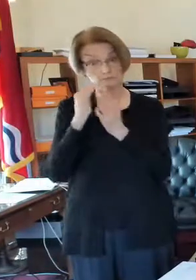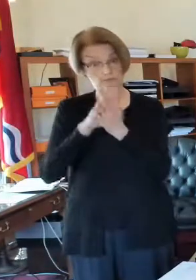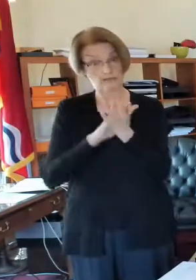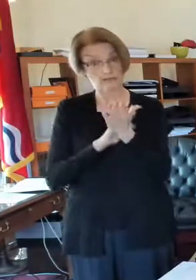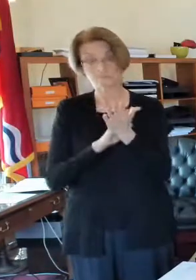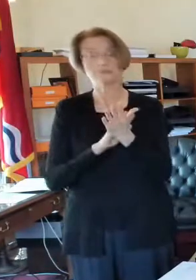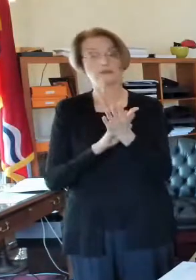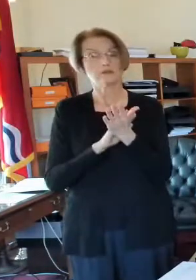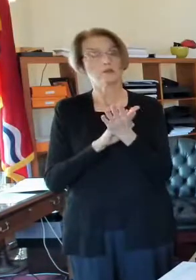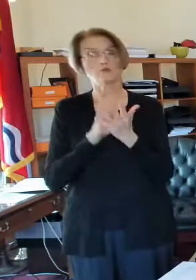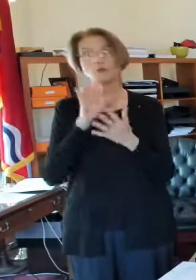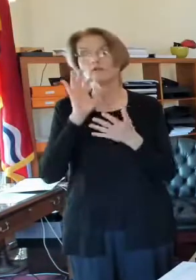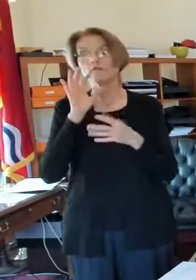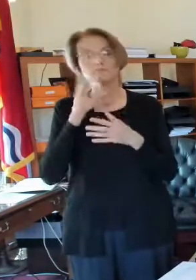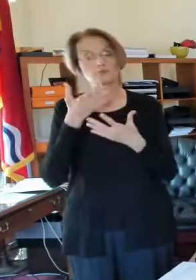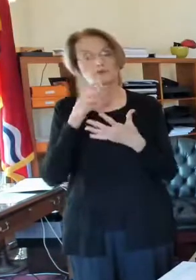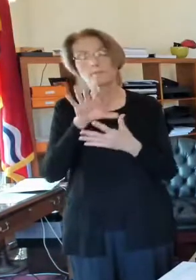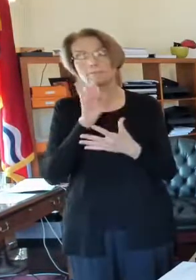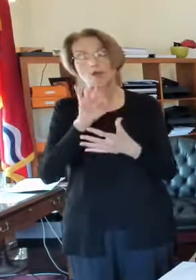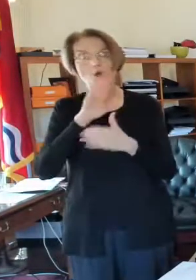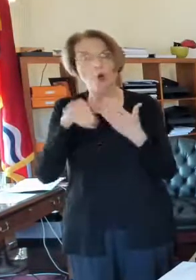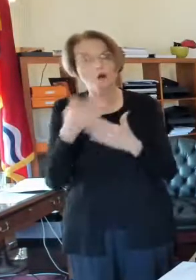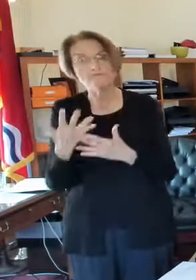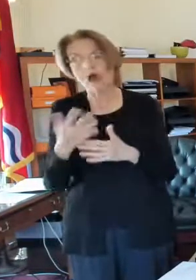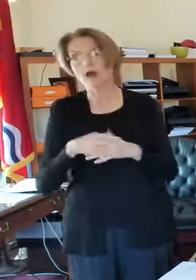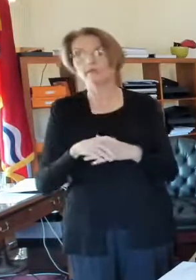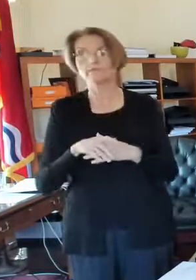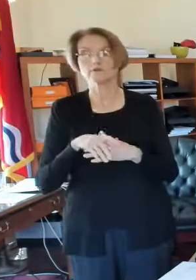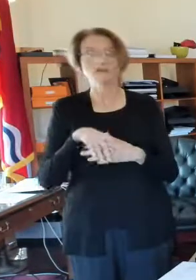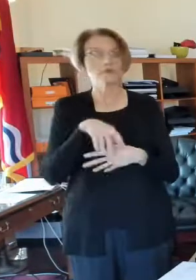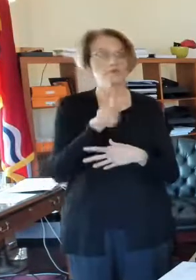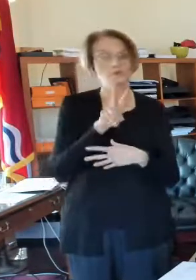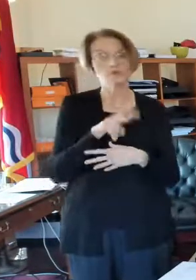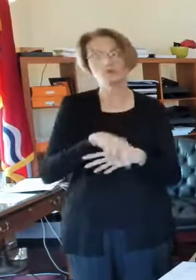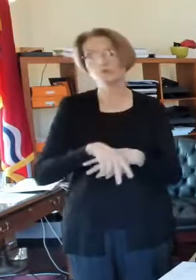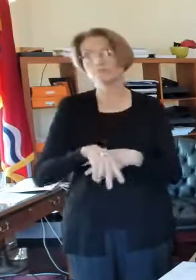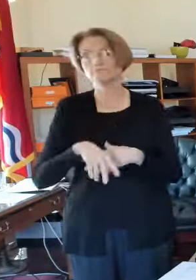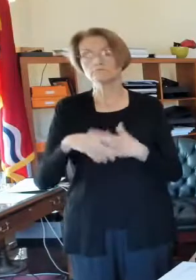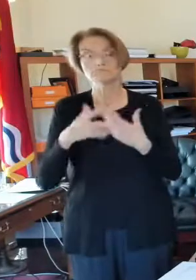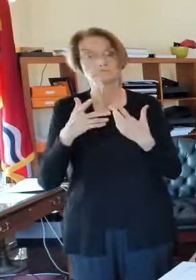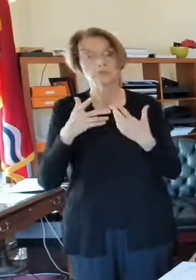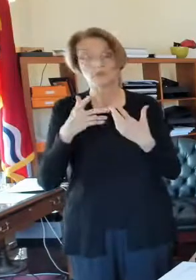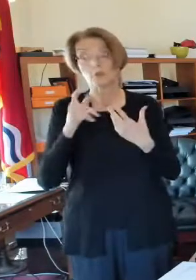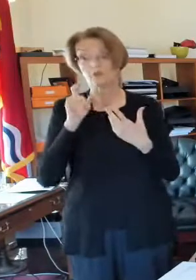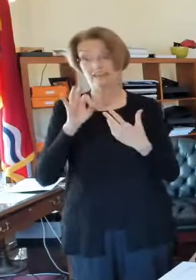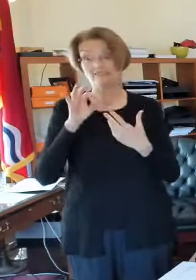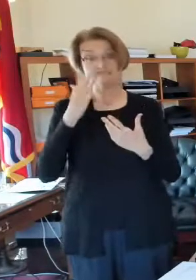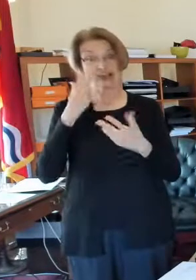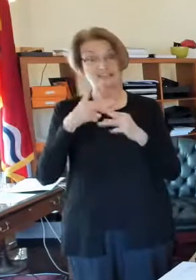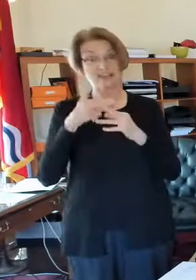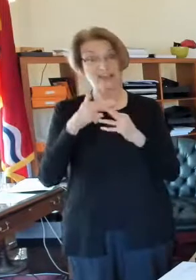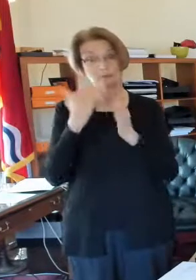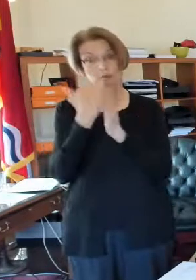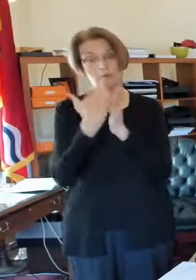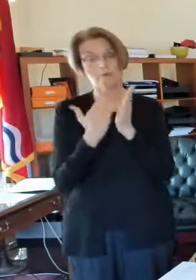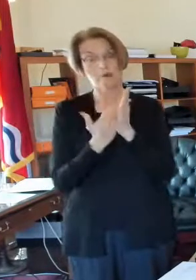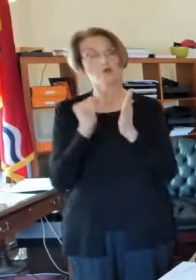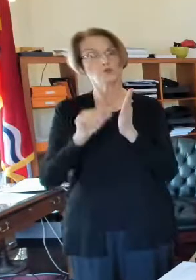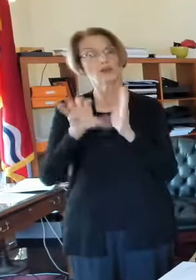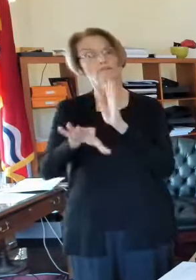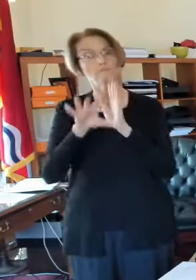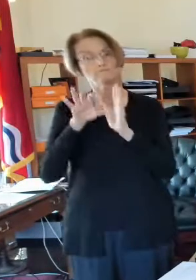or you can vote for two of them, or you can vote for one of them. You can vote for as many candidates as you want in the primary.